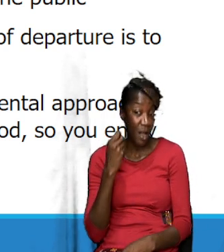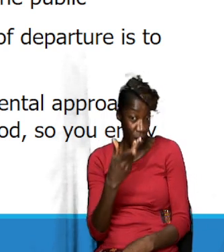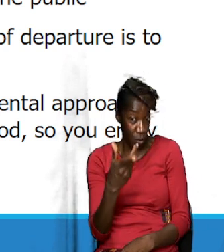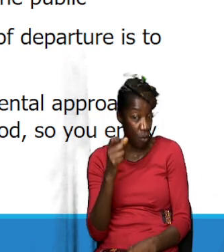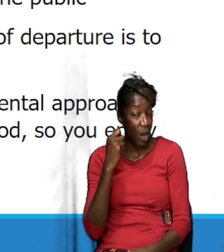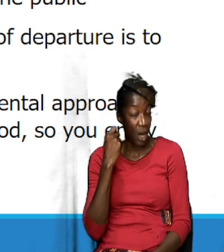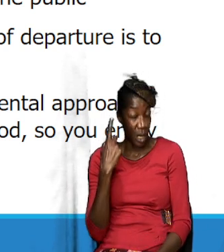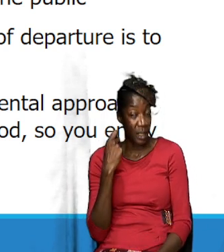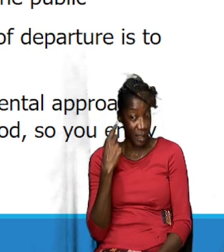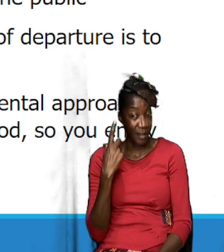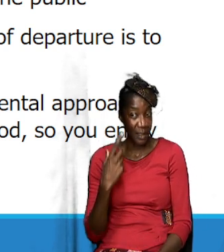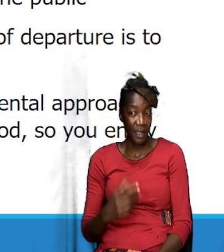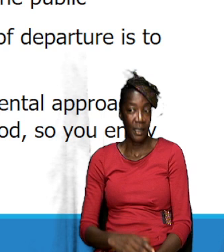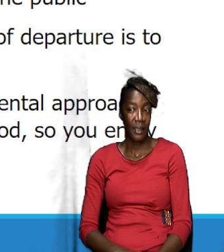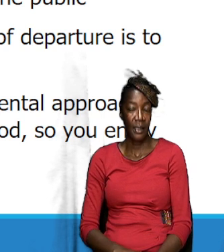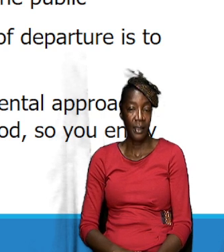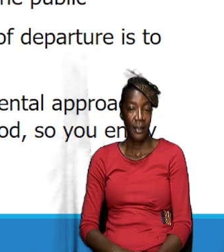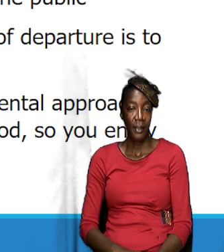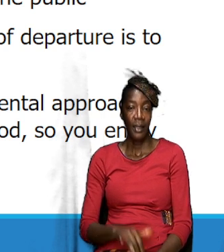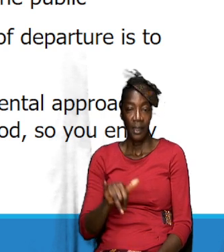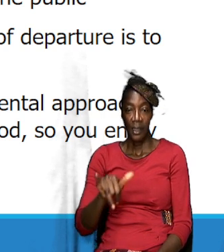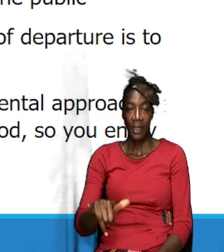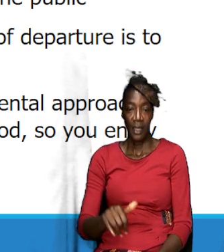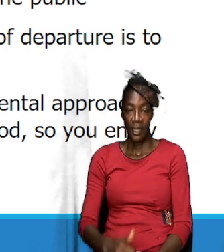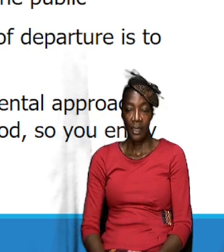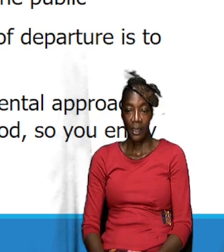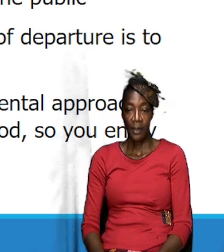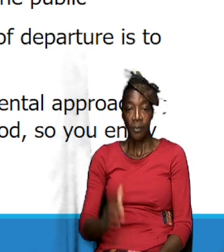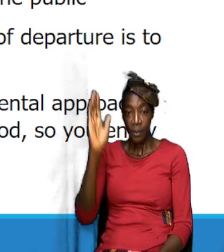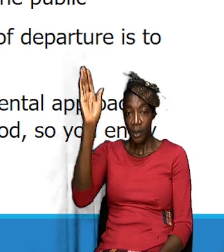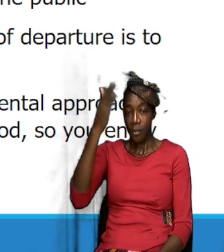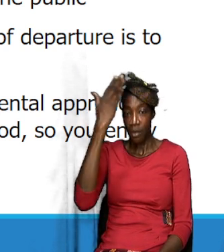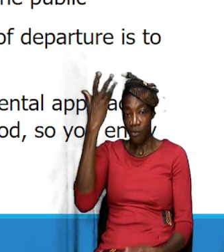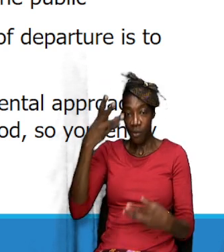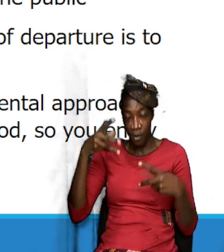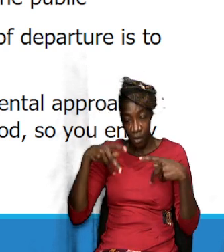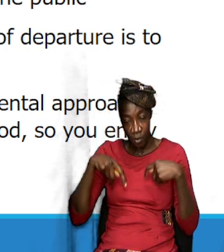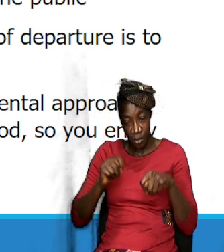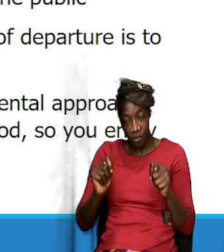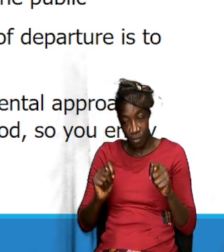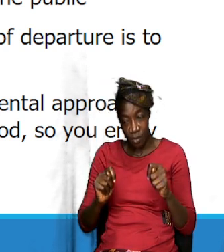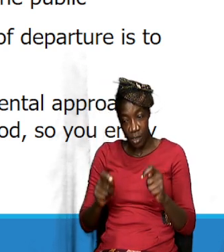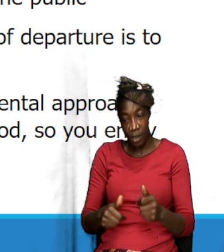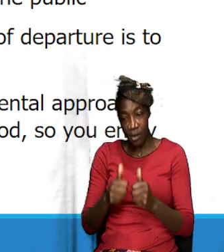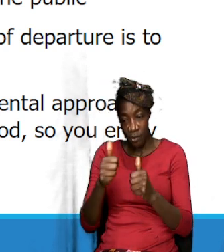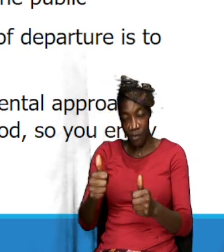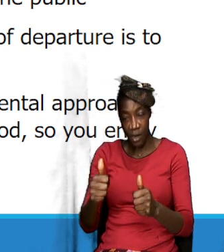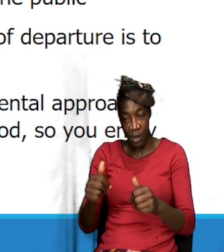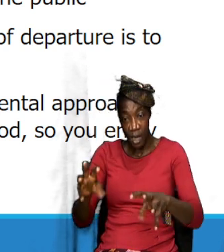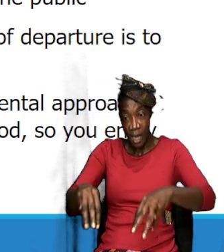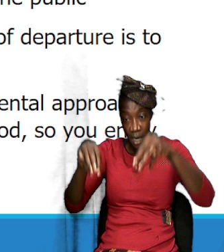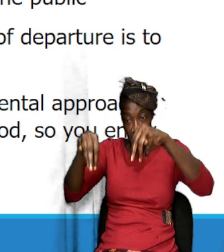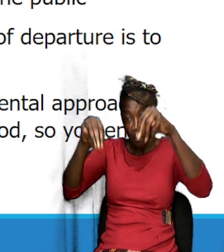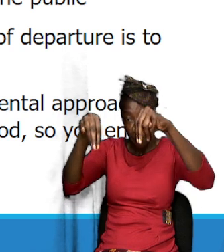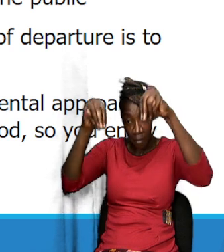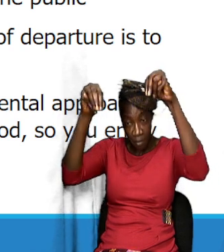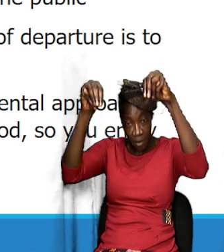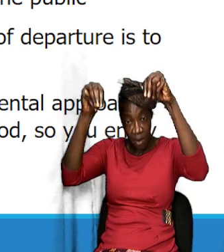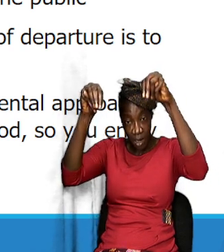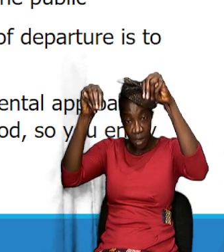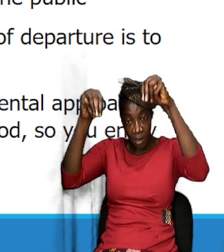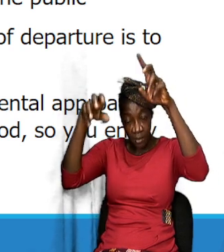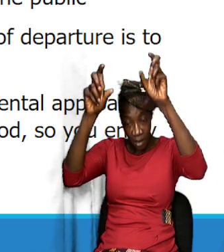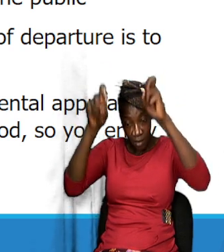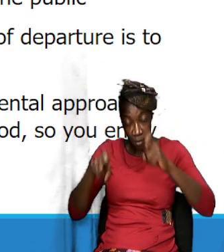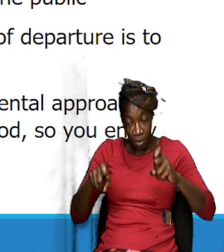I want you to understand that before we try to imitate his miracles, we